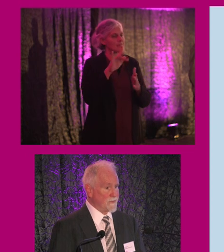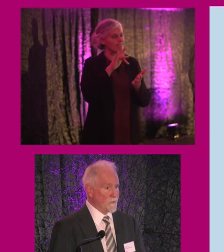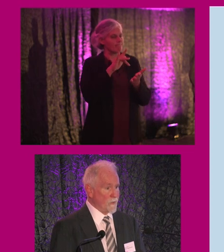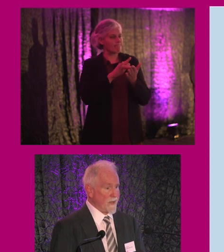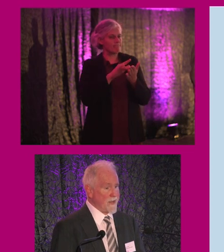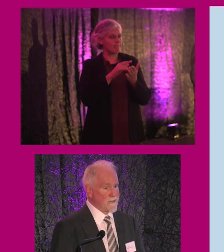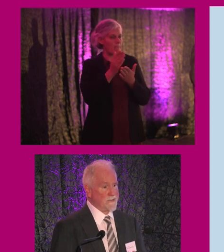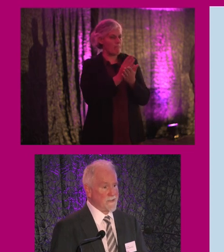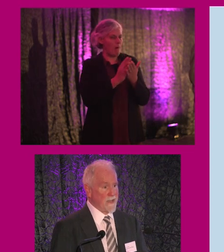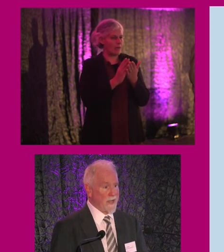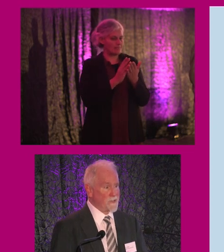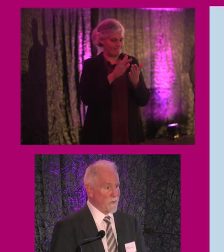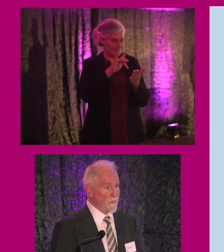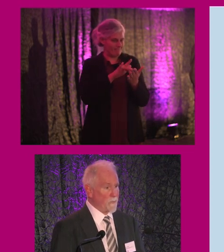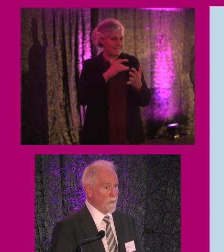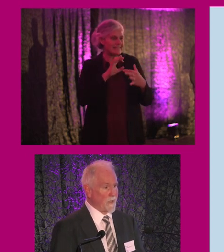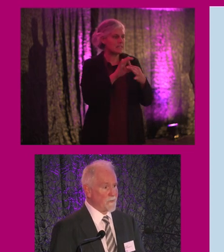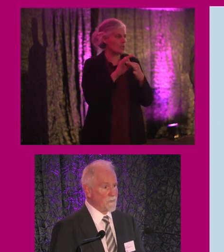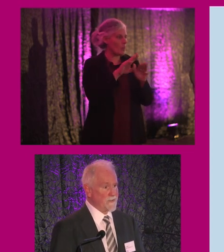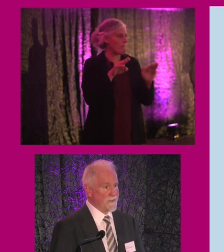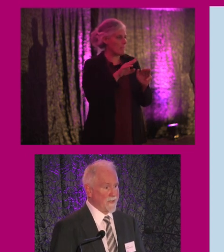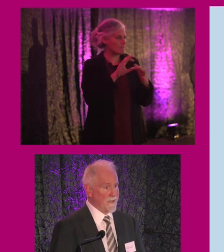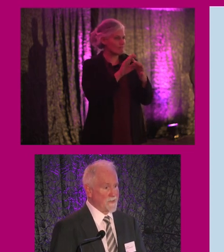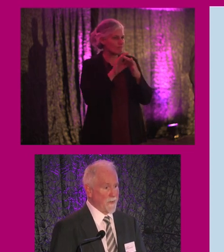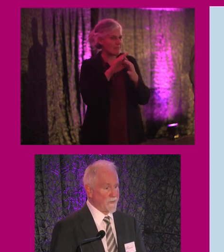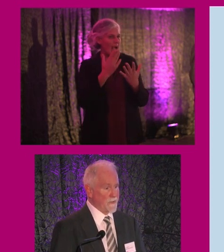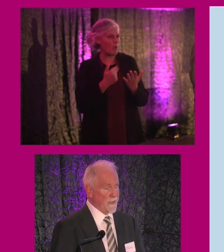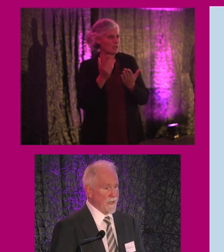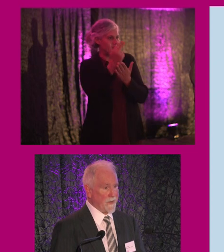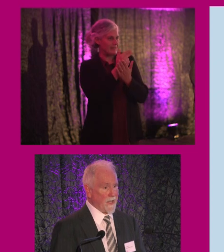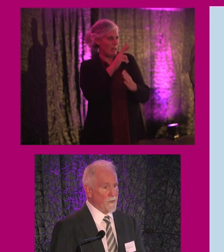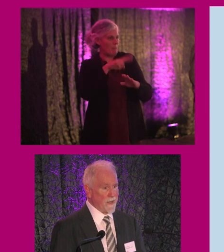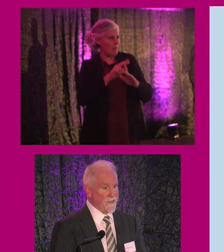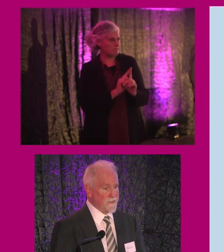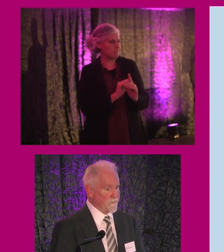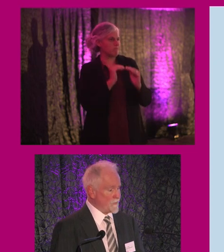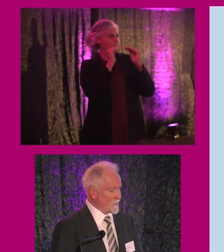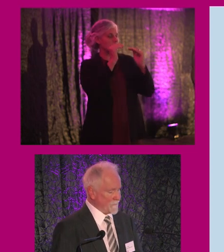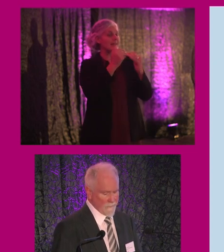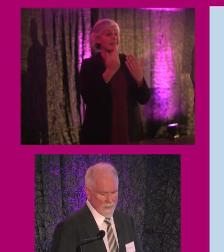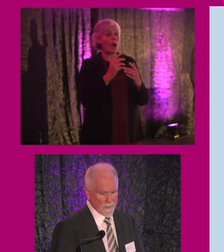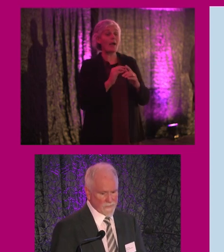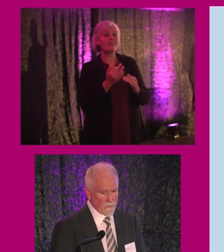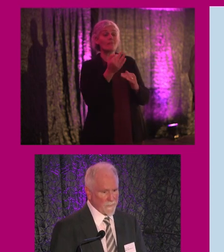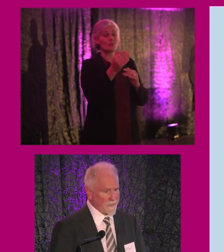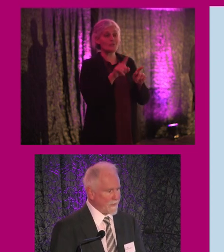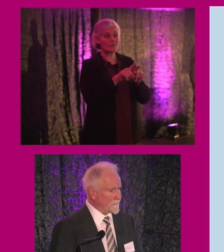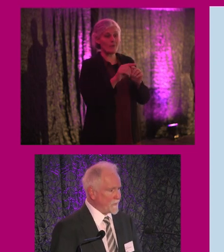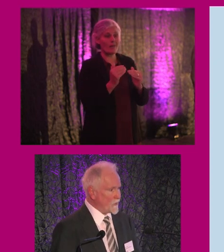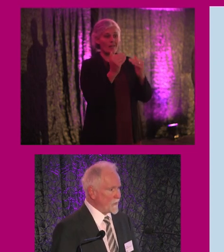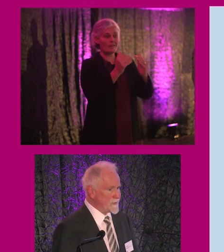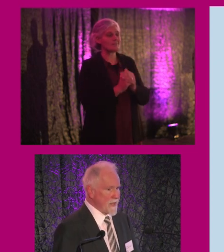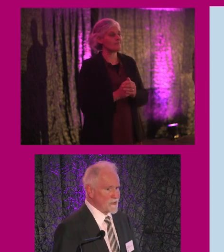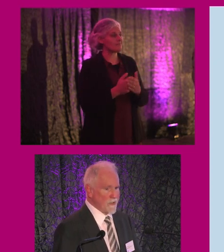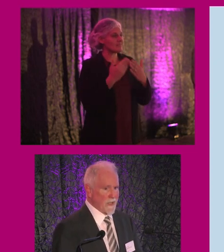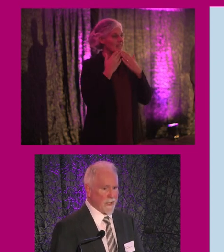the centre's role is, is engaging with people. How do we design things better now and into the future? So, thank you